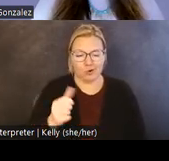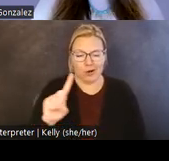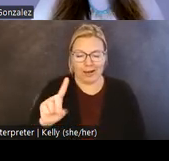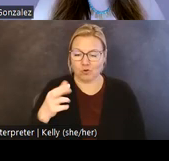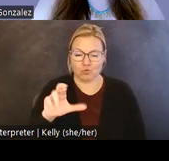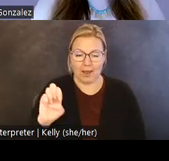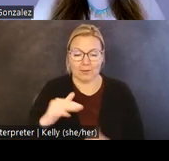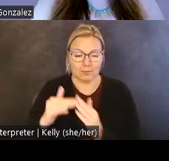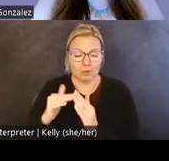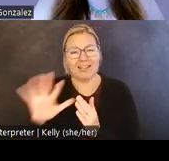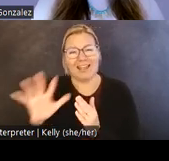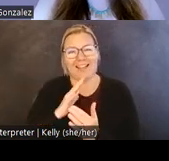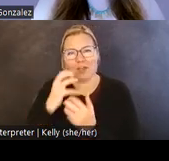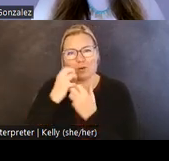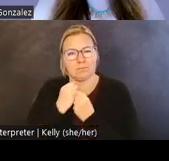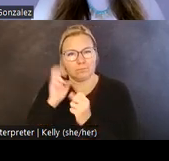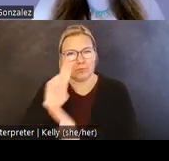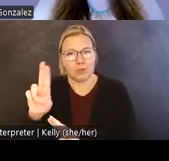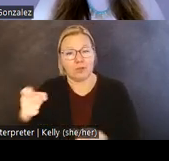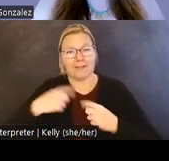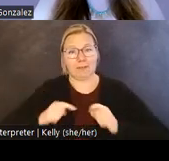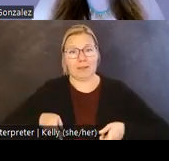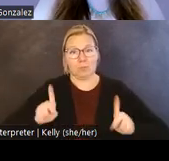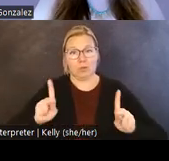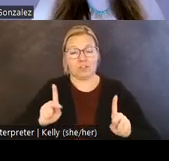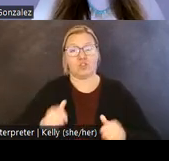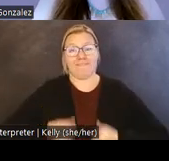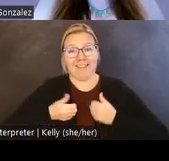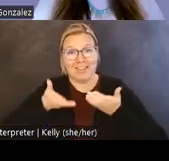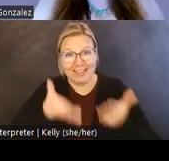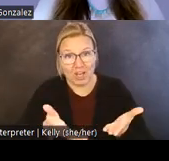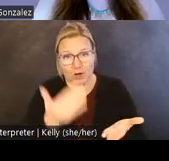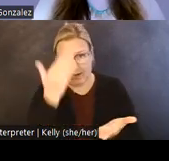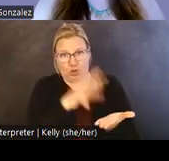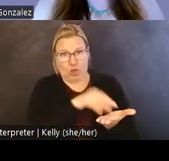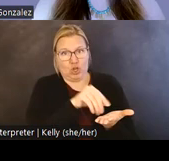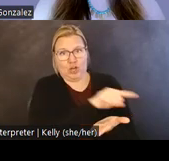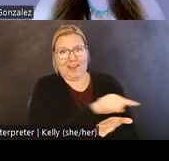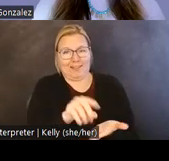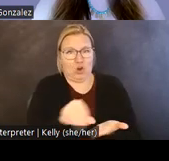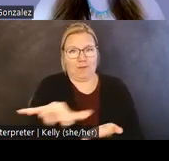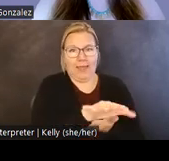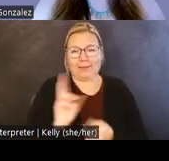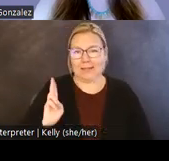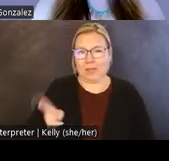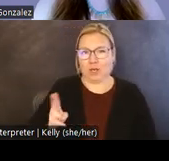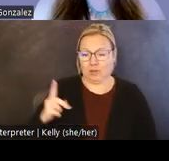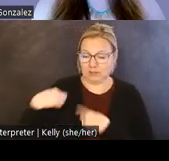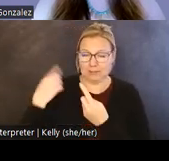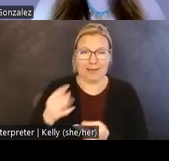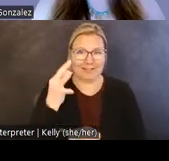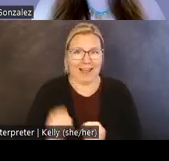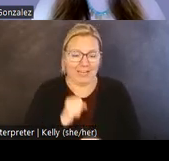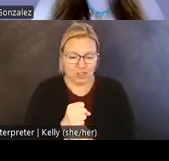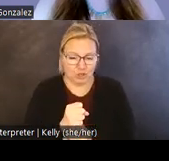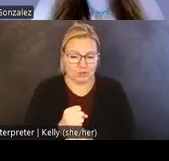Preservation Office for granting me the privilege of living on and coming to know their lands and heritage these past nine years. As a